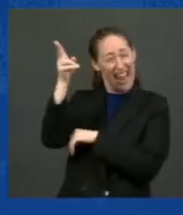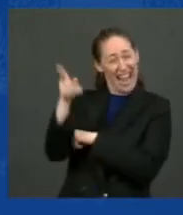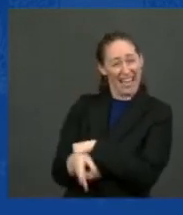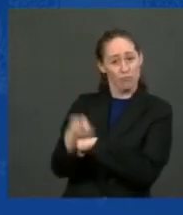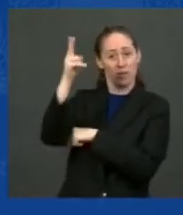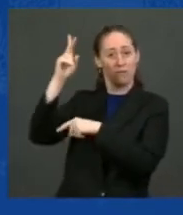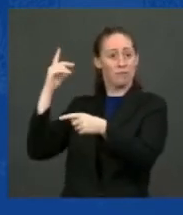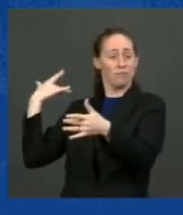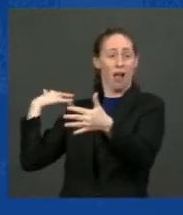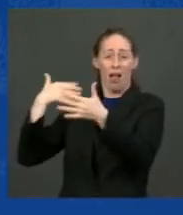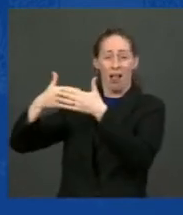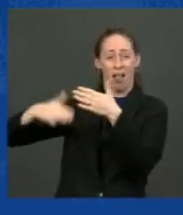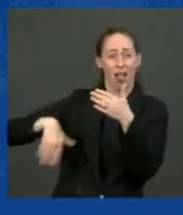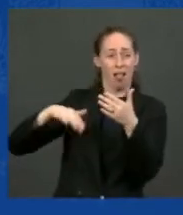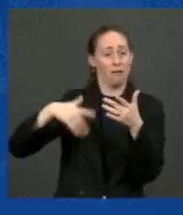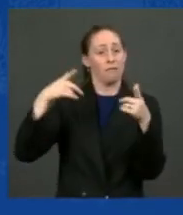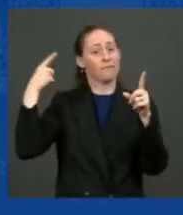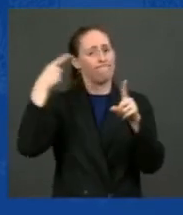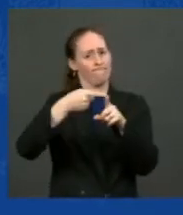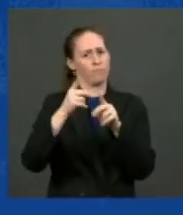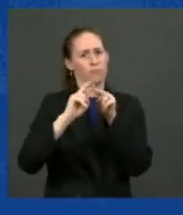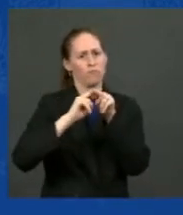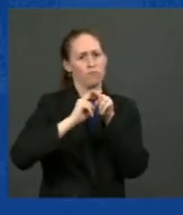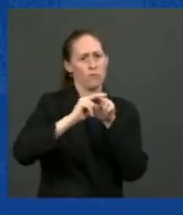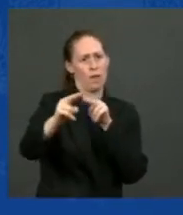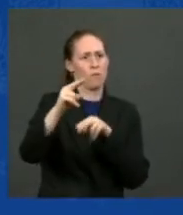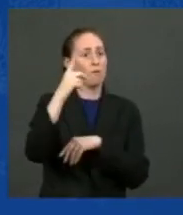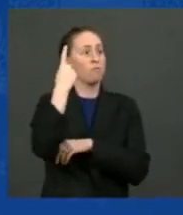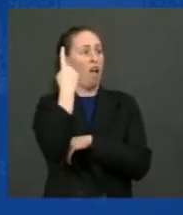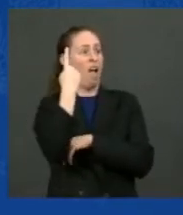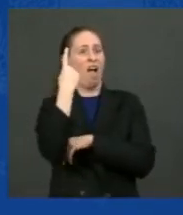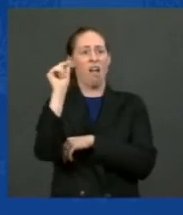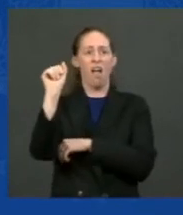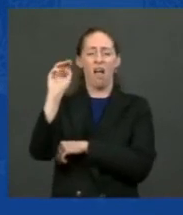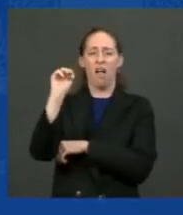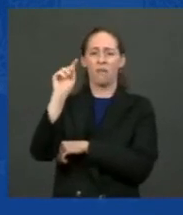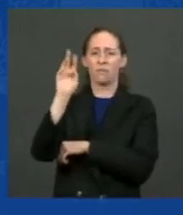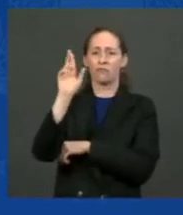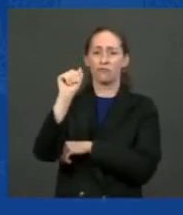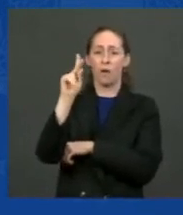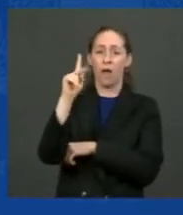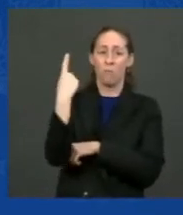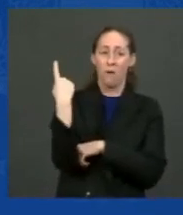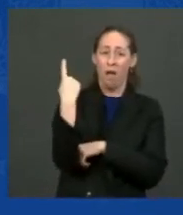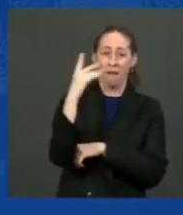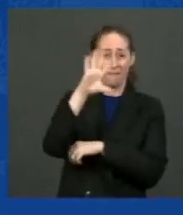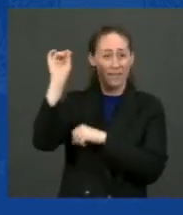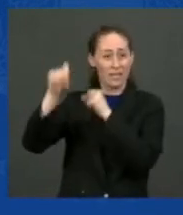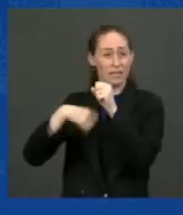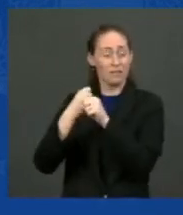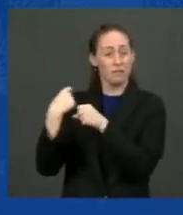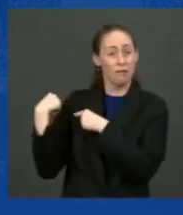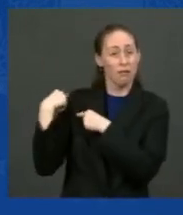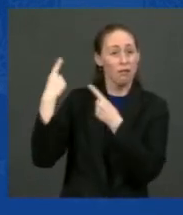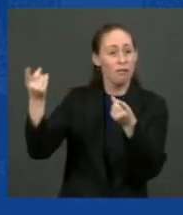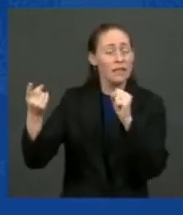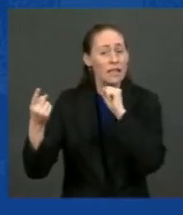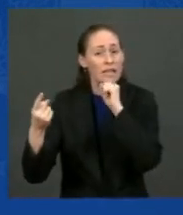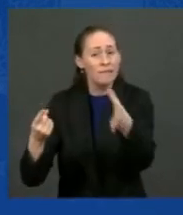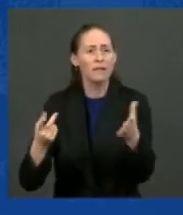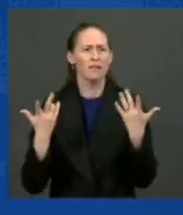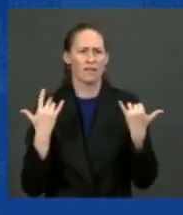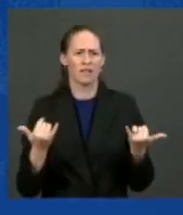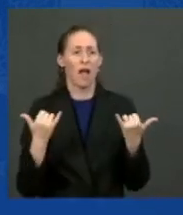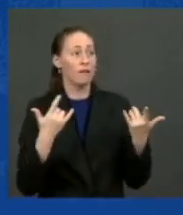important investment in our rail system since the creation of Amtrak 50 years ago. And let me tell you, our competitors aren't hanging around and waiting.